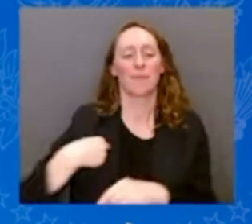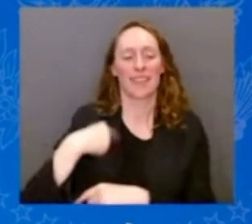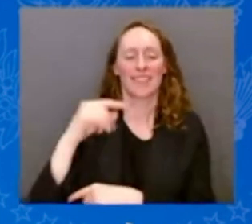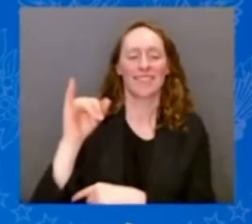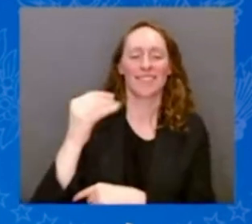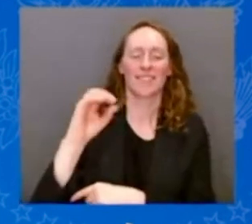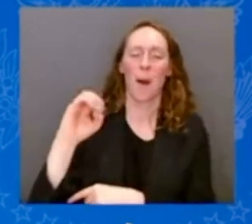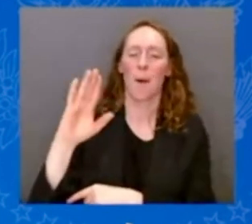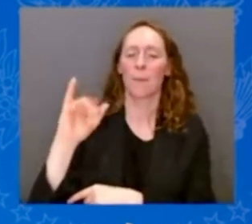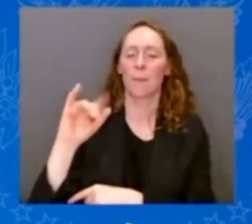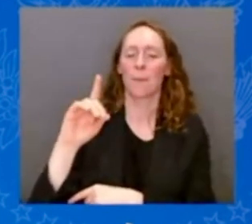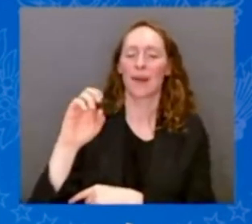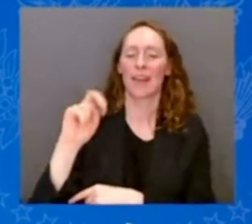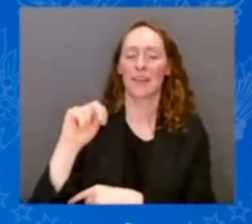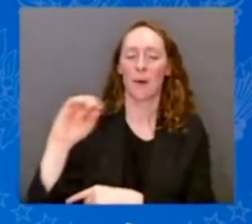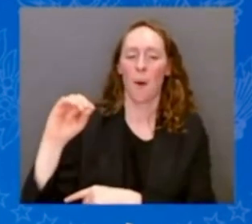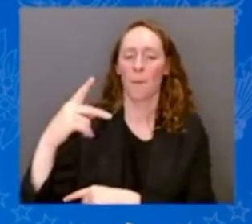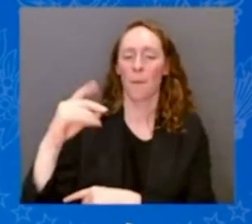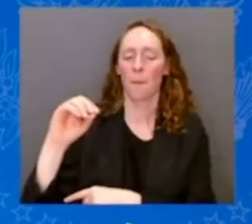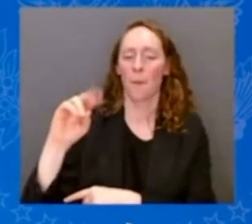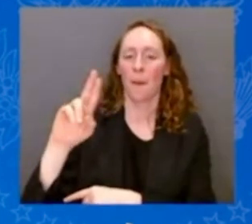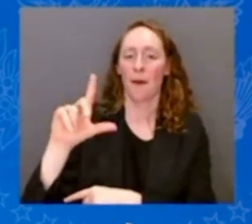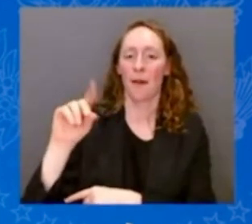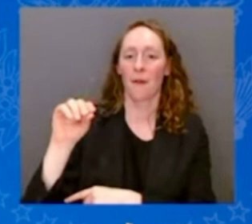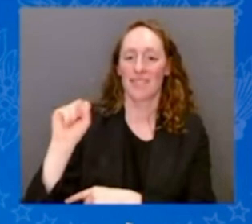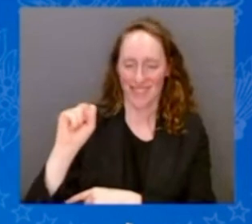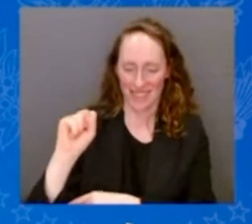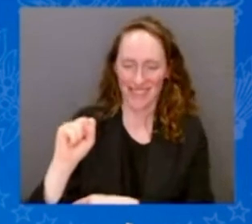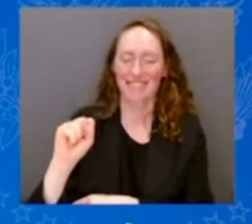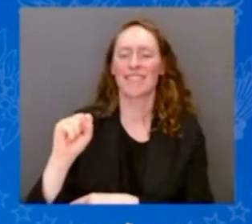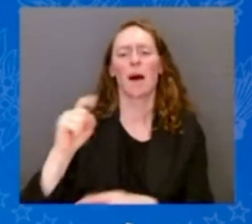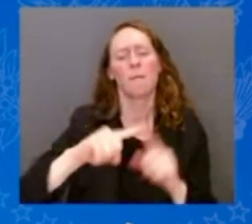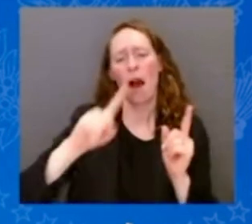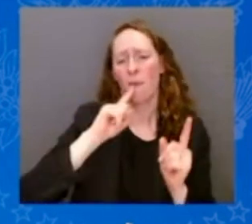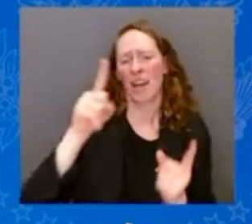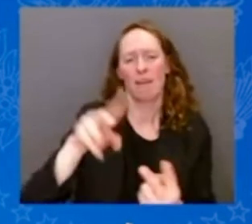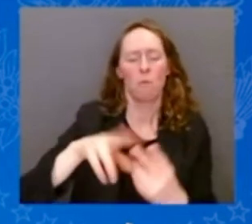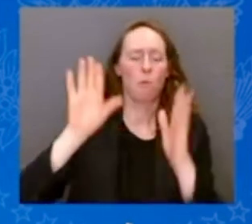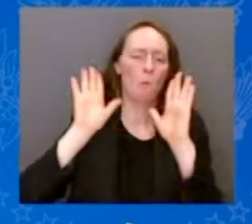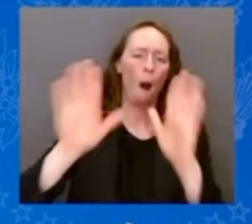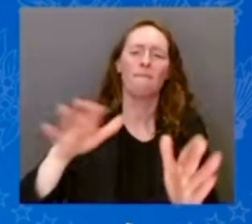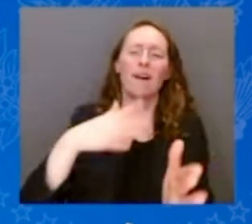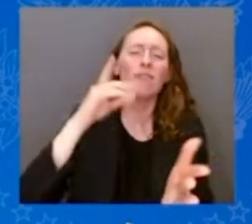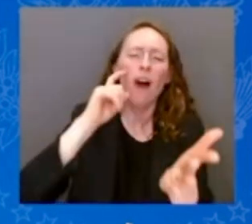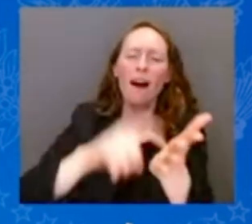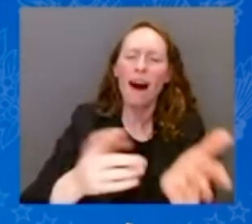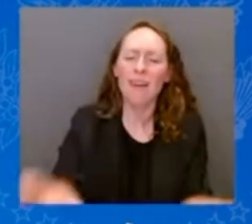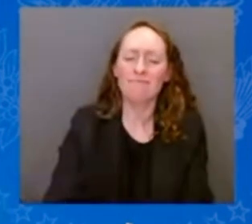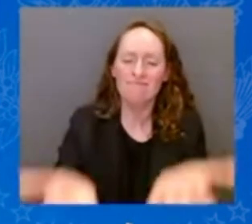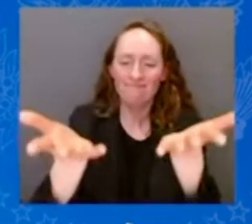is his wife. And both of you stand up. I want everybody to see you guys. These are from Delaware.